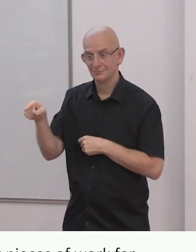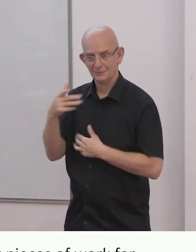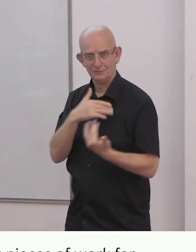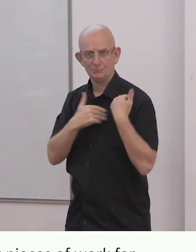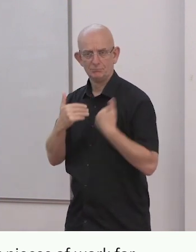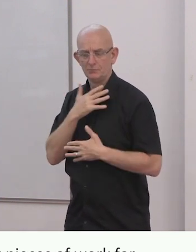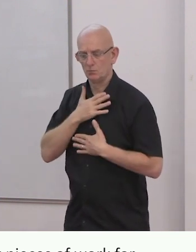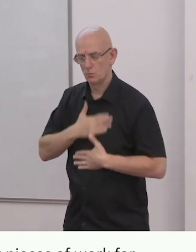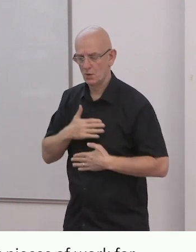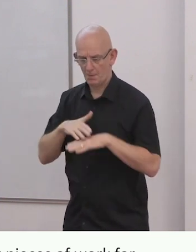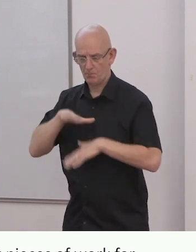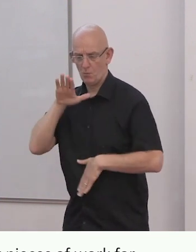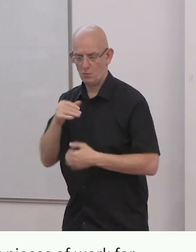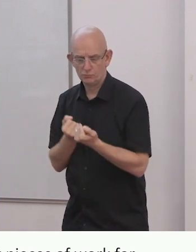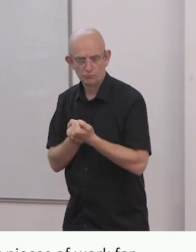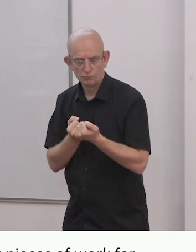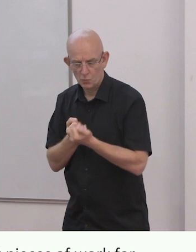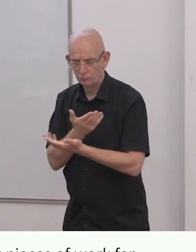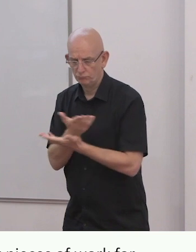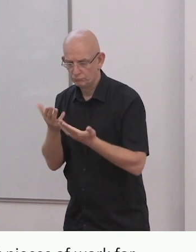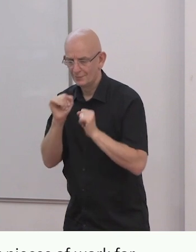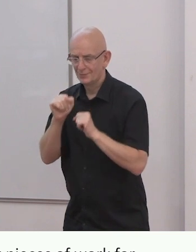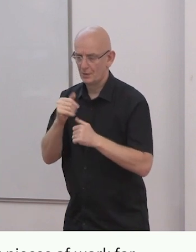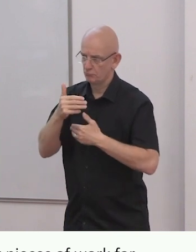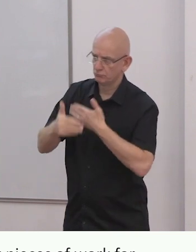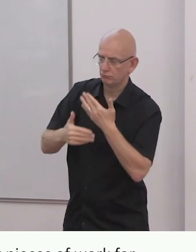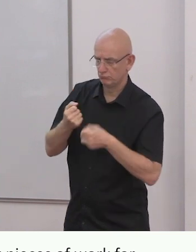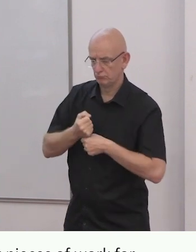and with a strong focus on inclusive education.